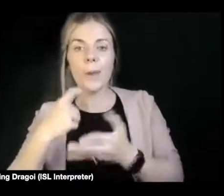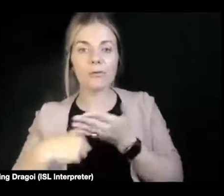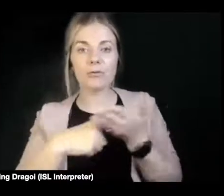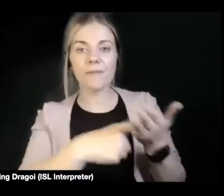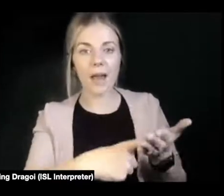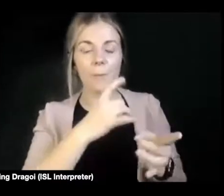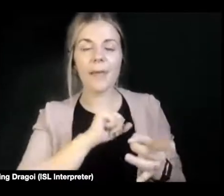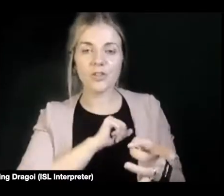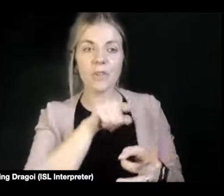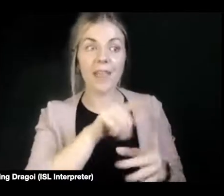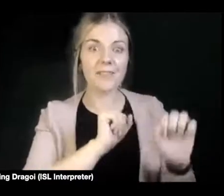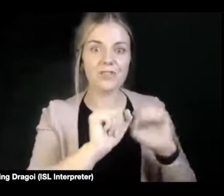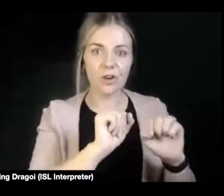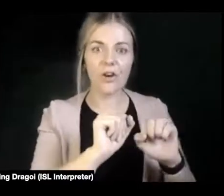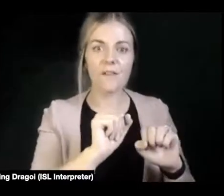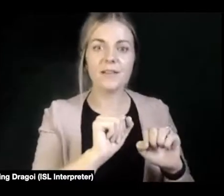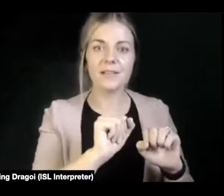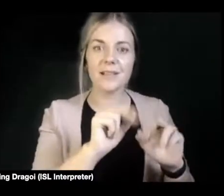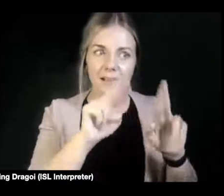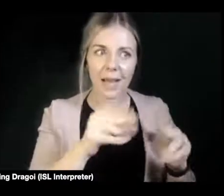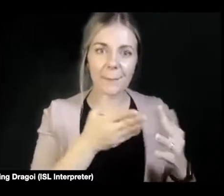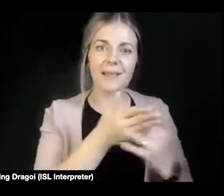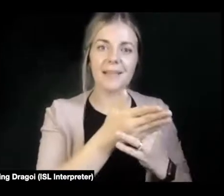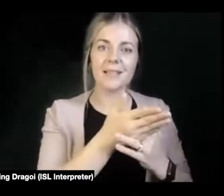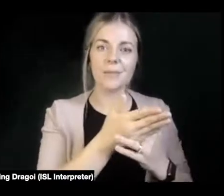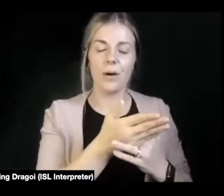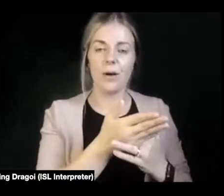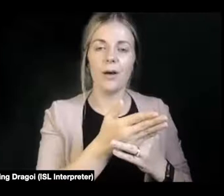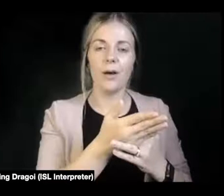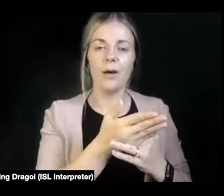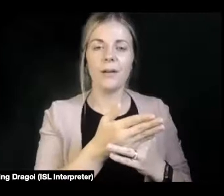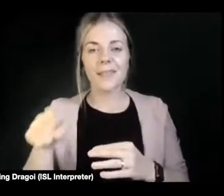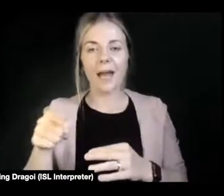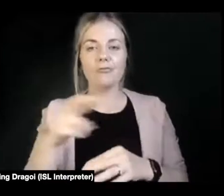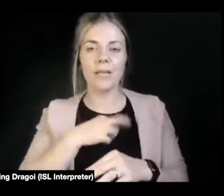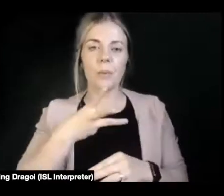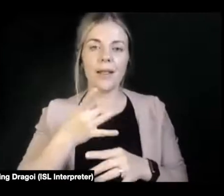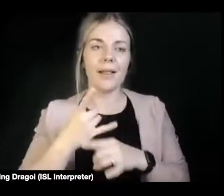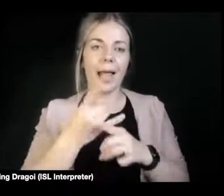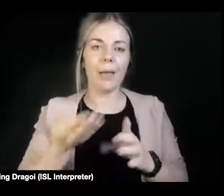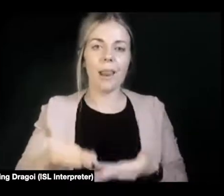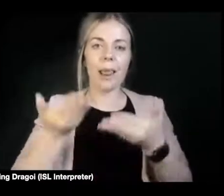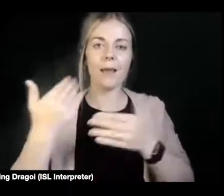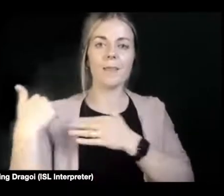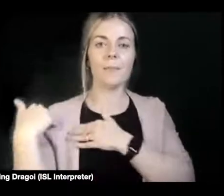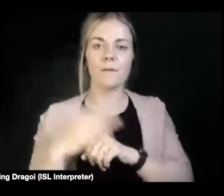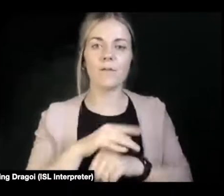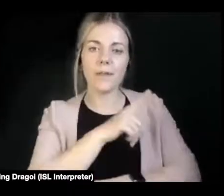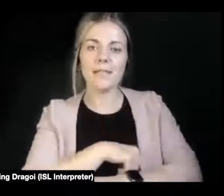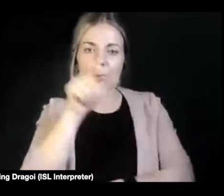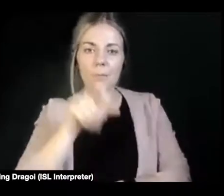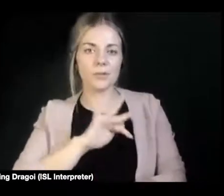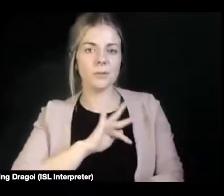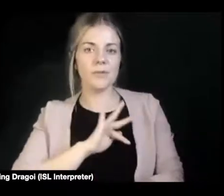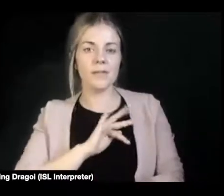referring them on to is aware of their access needs with that person's permission, of course. So they'd be two big